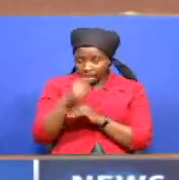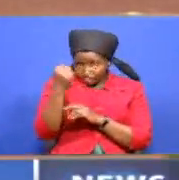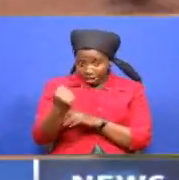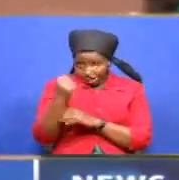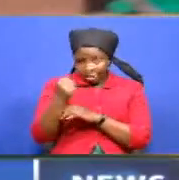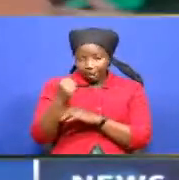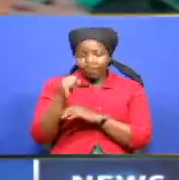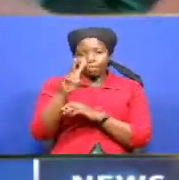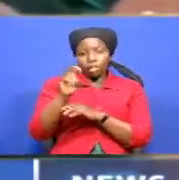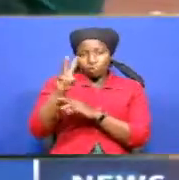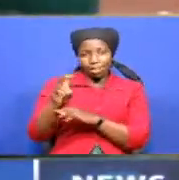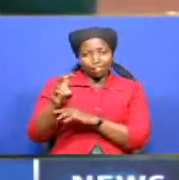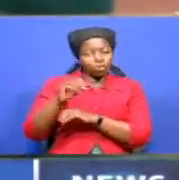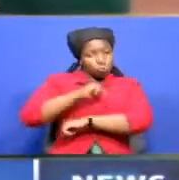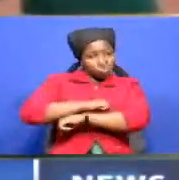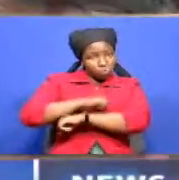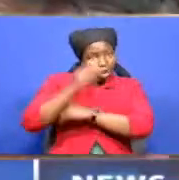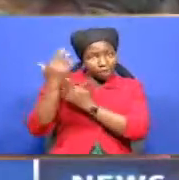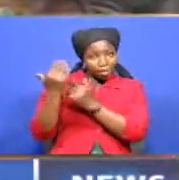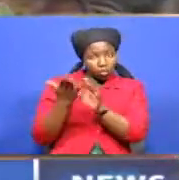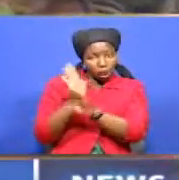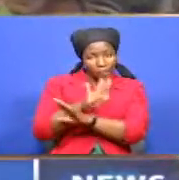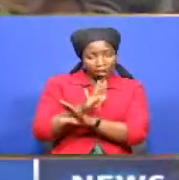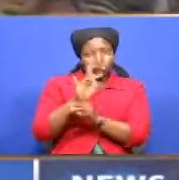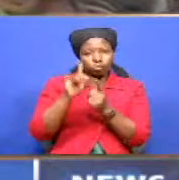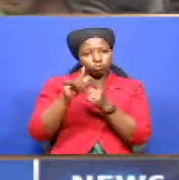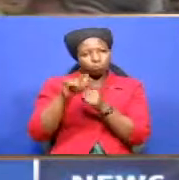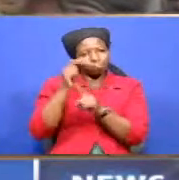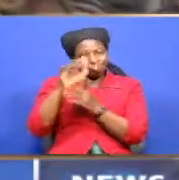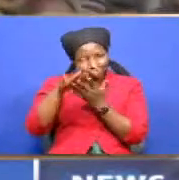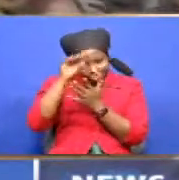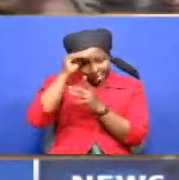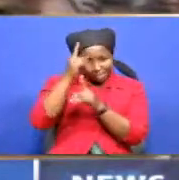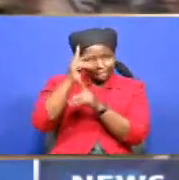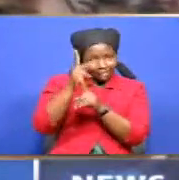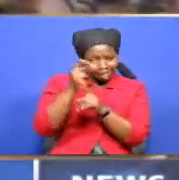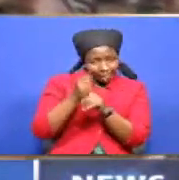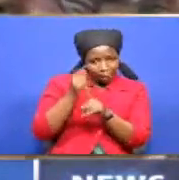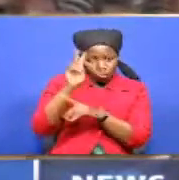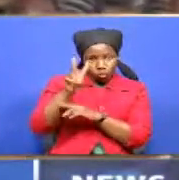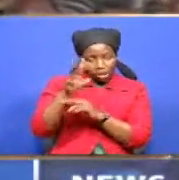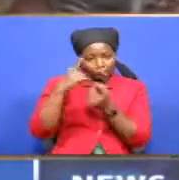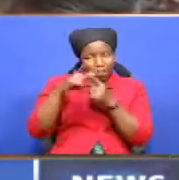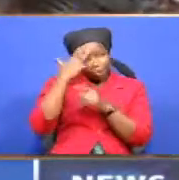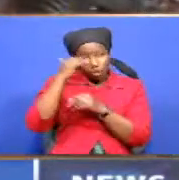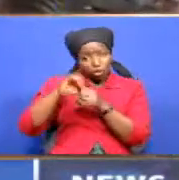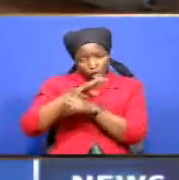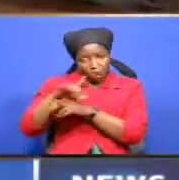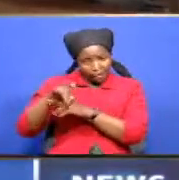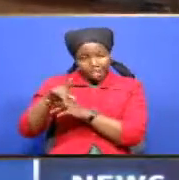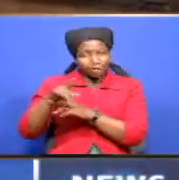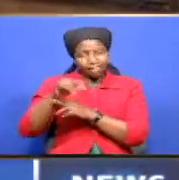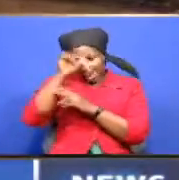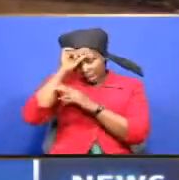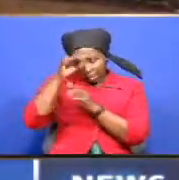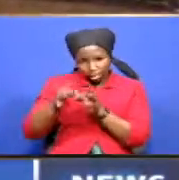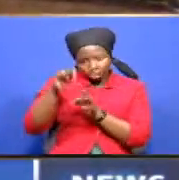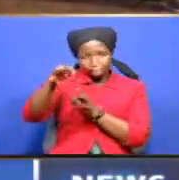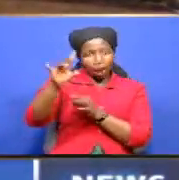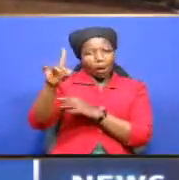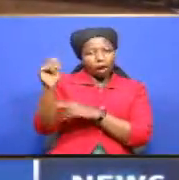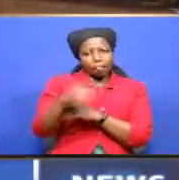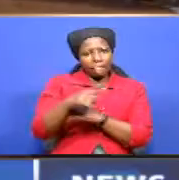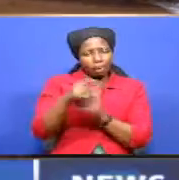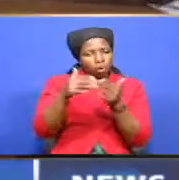learning for the second term however due to the COVID-19 pandemic the government extended the reopening date for one month